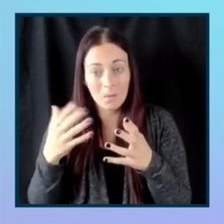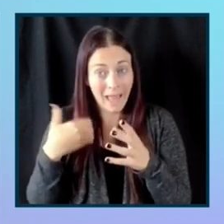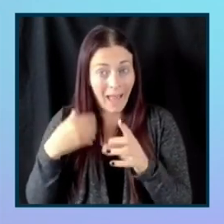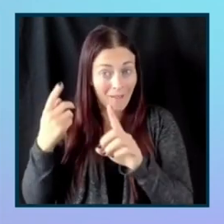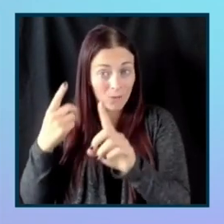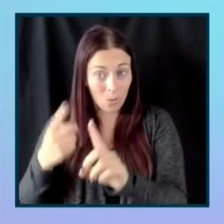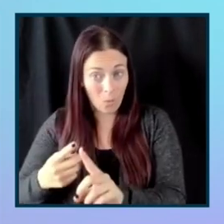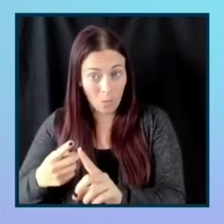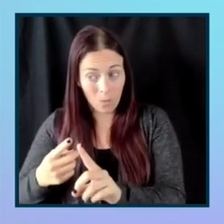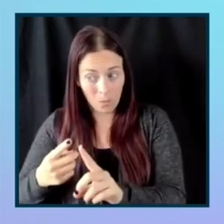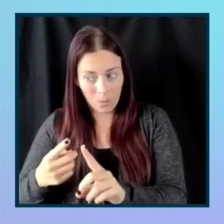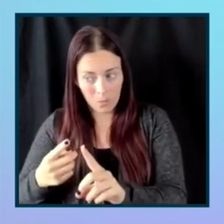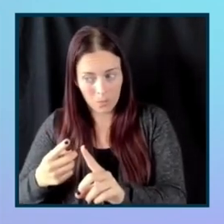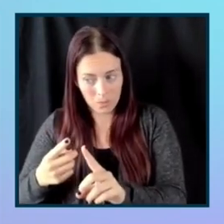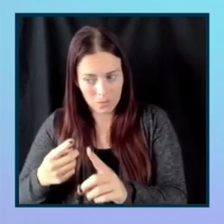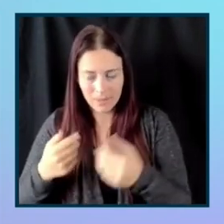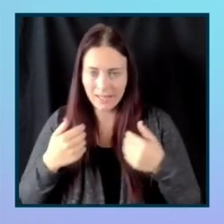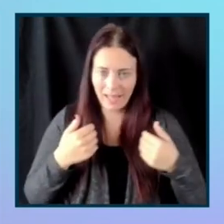what we have right now.